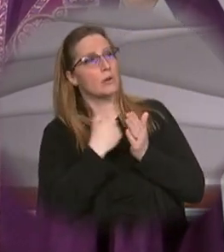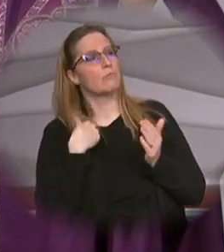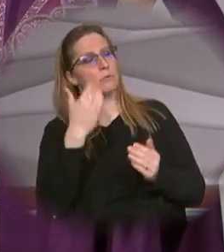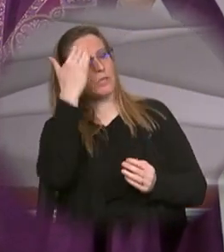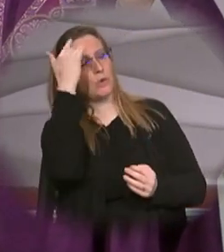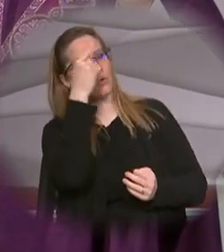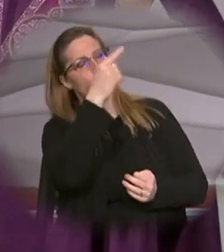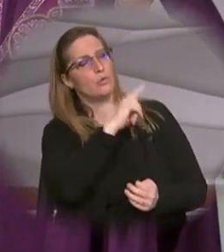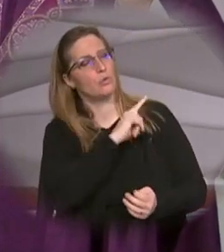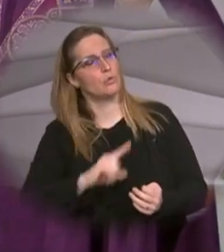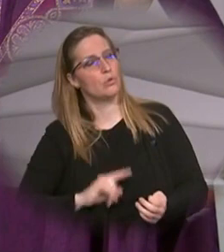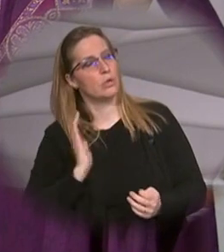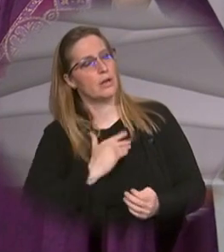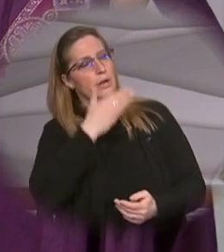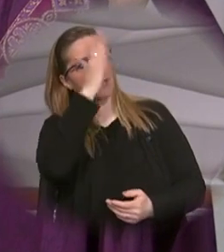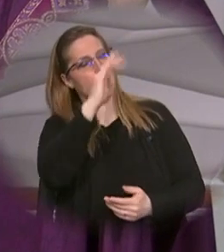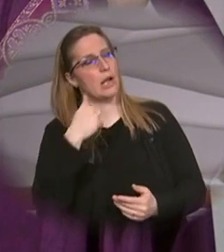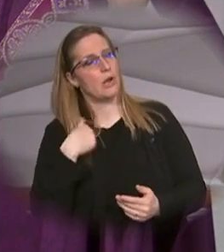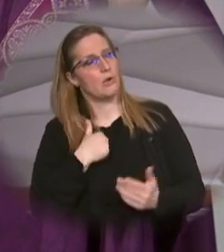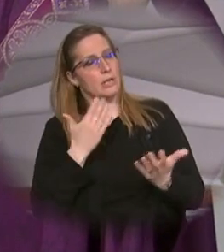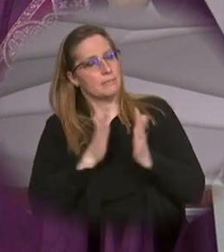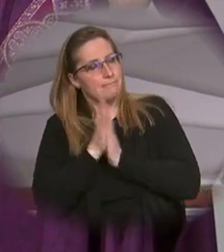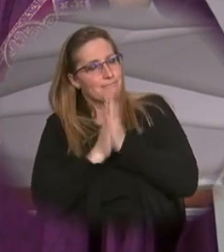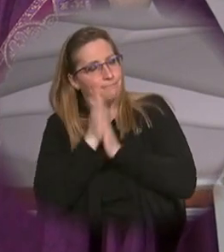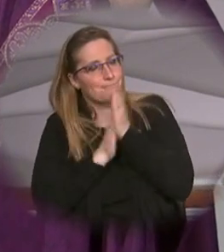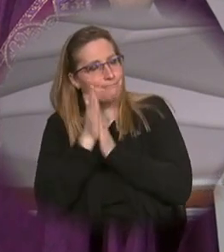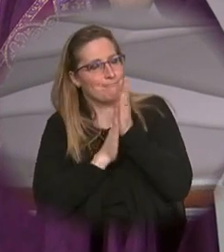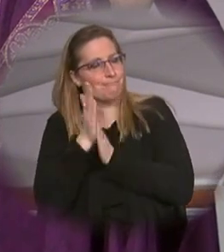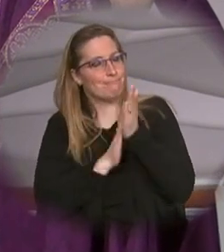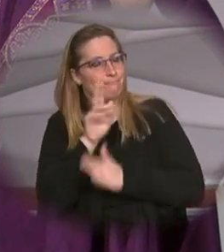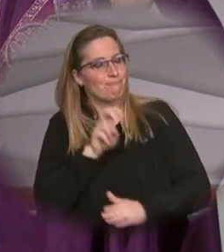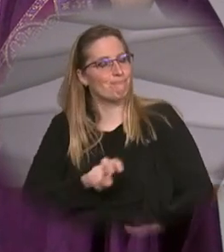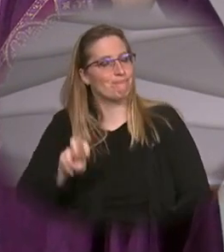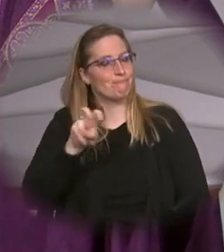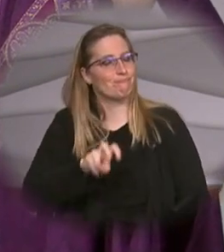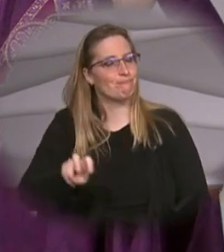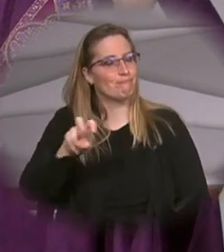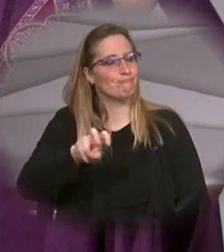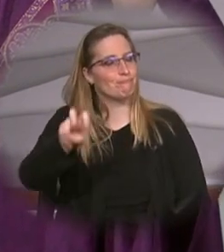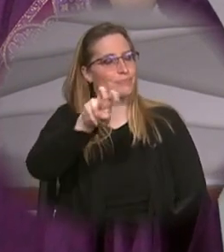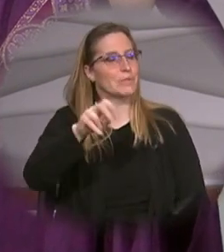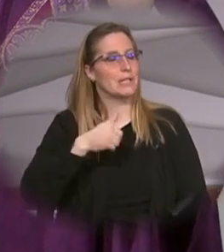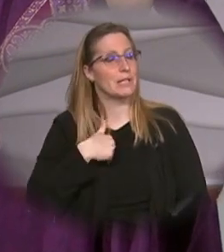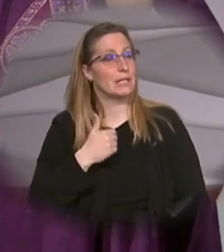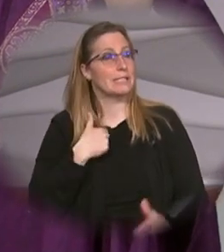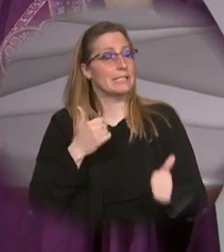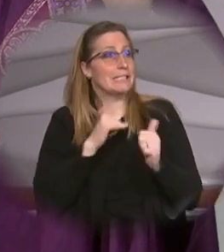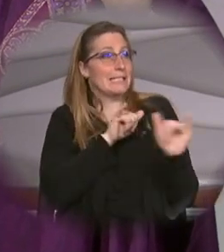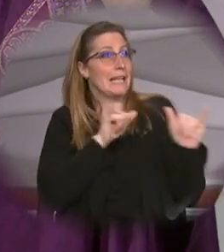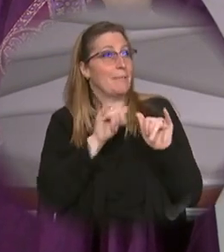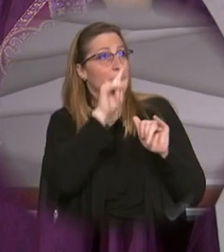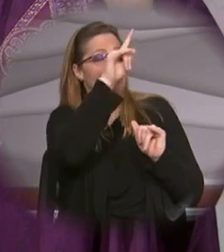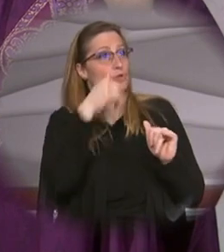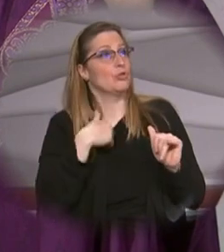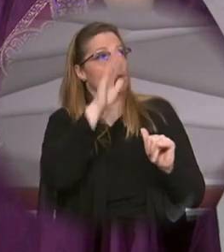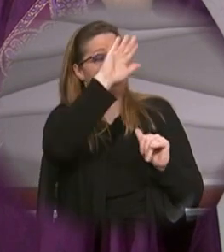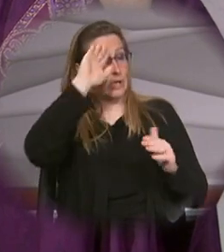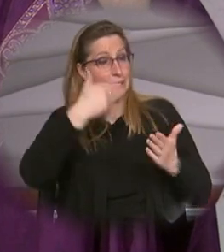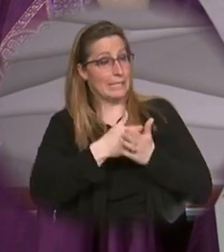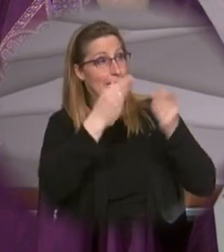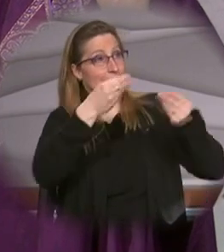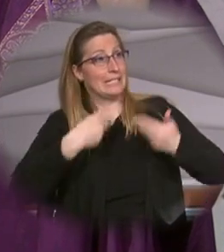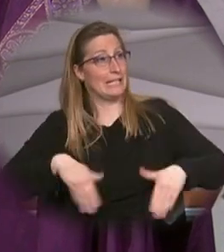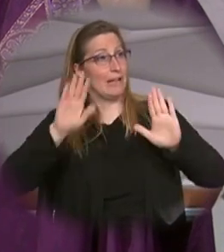our God that we may walk eagerly in that same charity with which out of love for the world your son handed himself